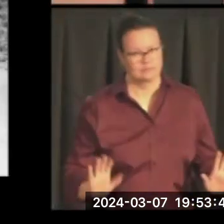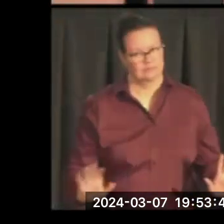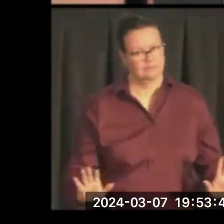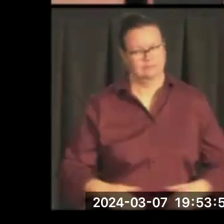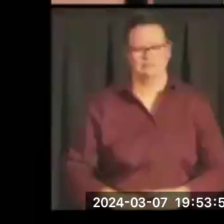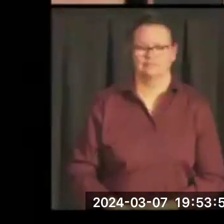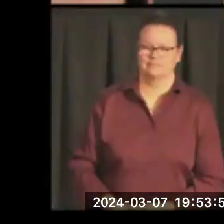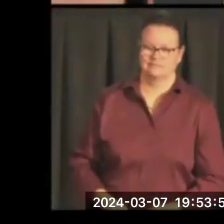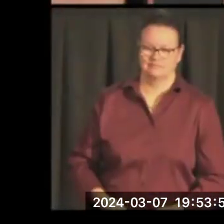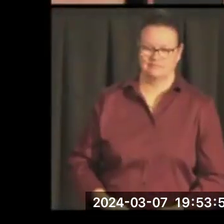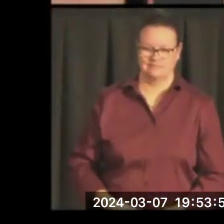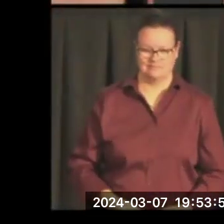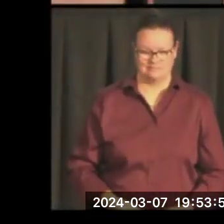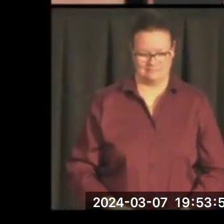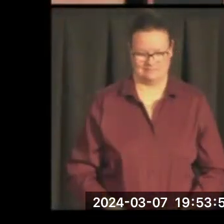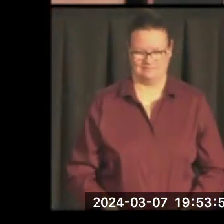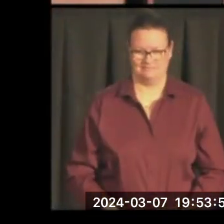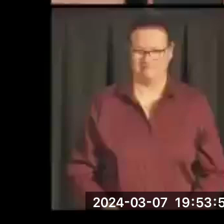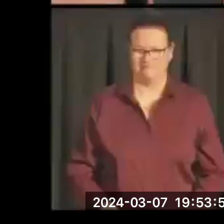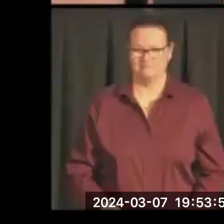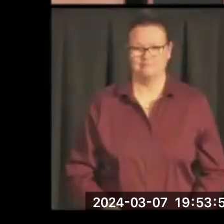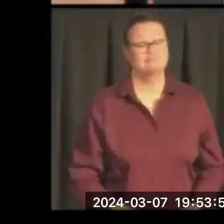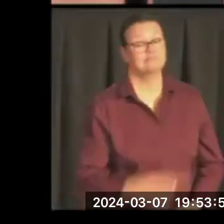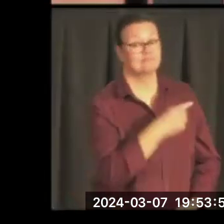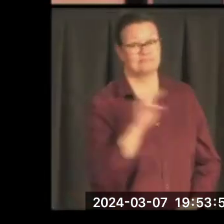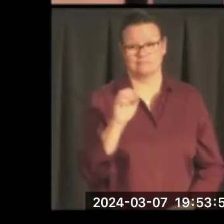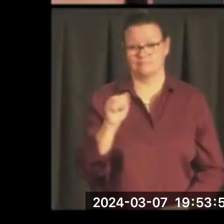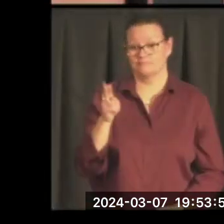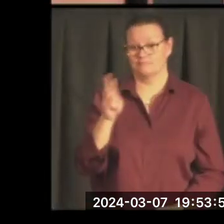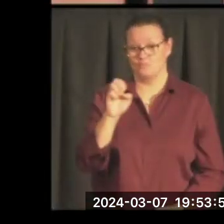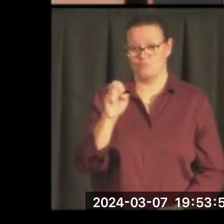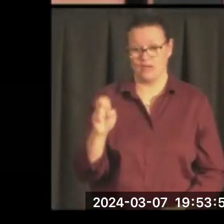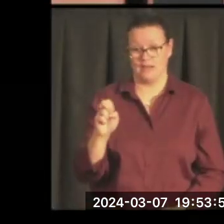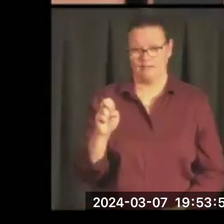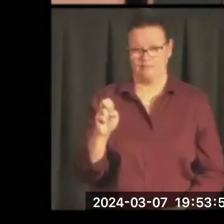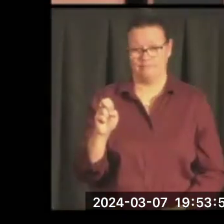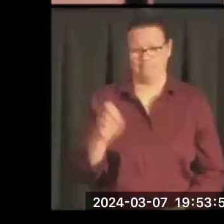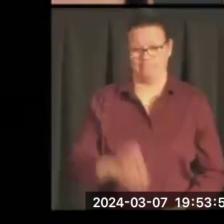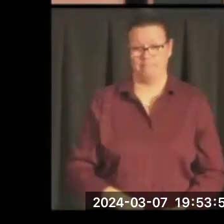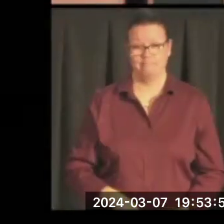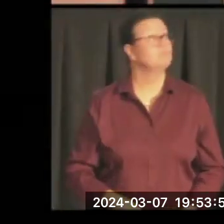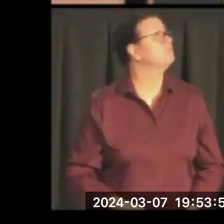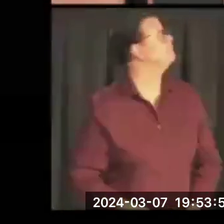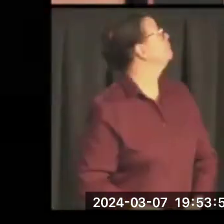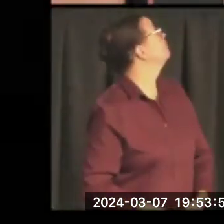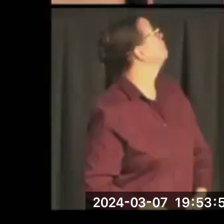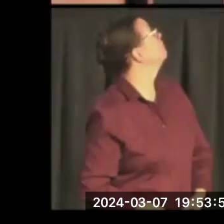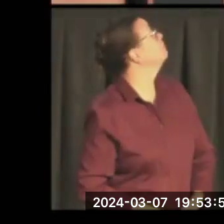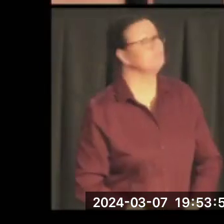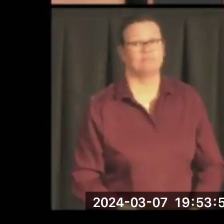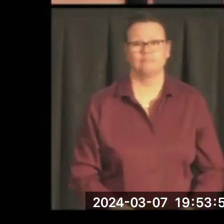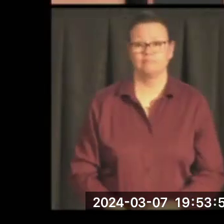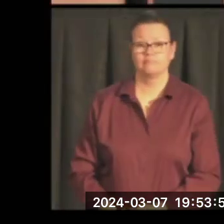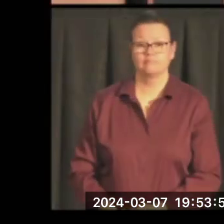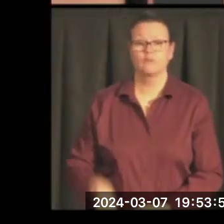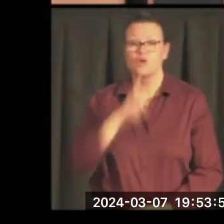same time, and here I want to come back to Maureen. Maureen is heavily involved in all of these activities.